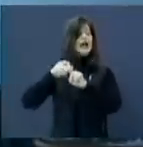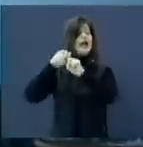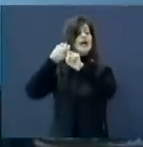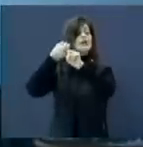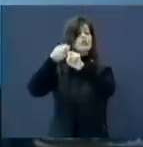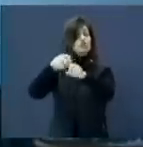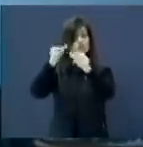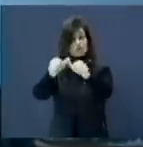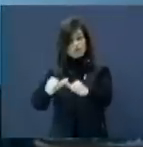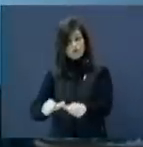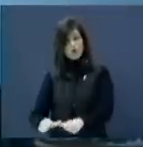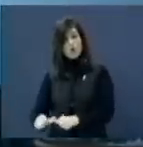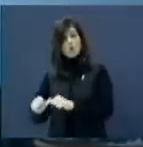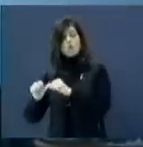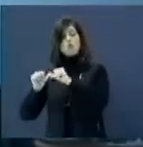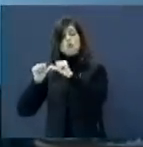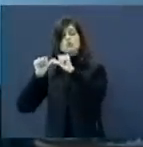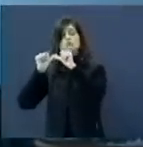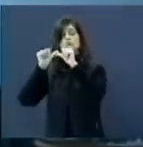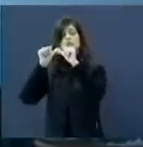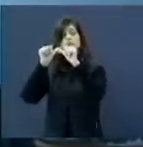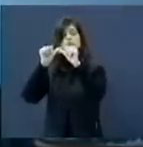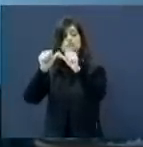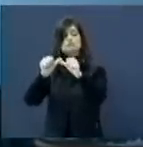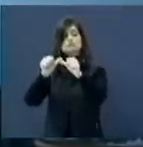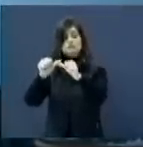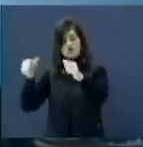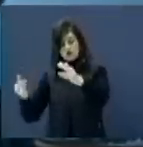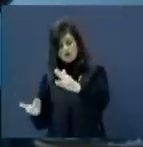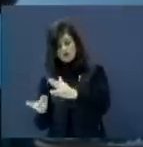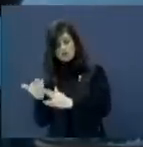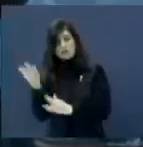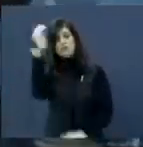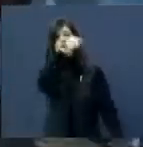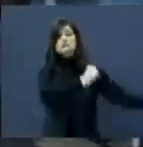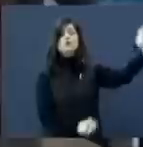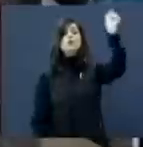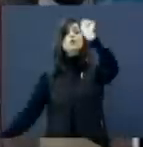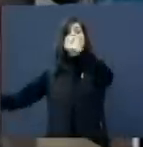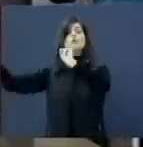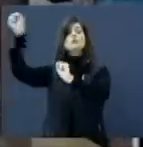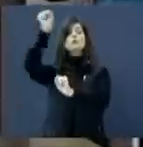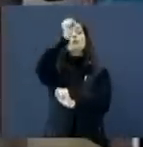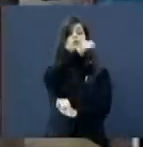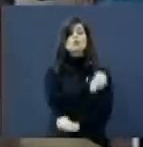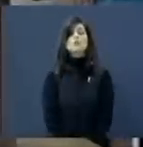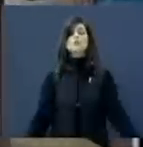The In spite of the storm